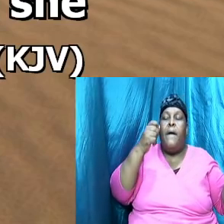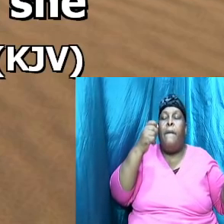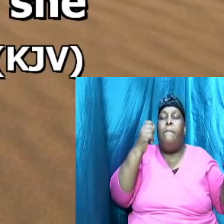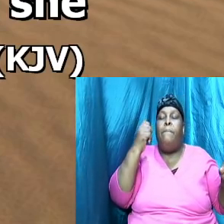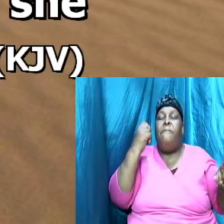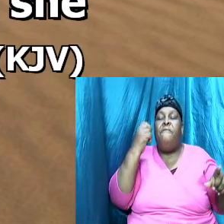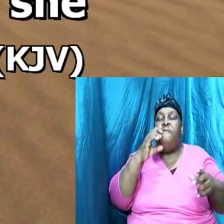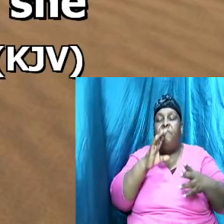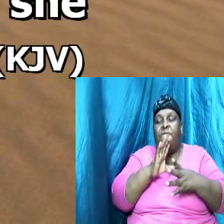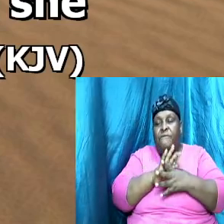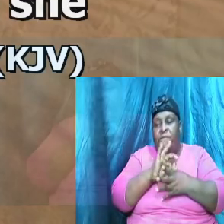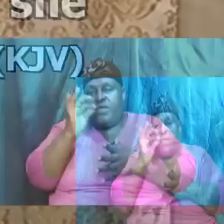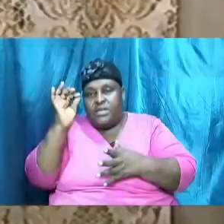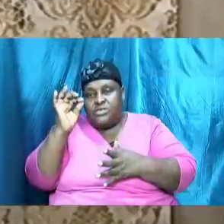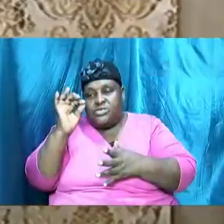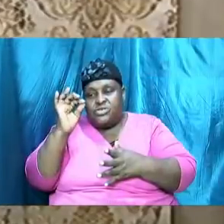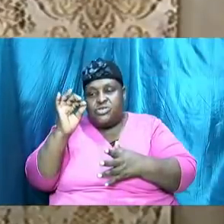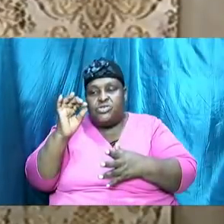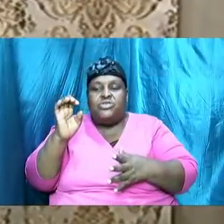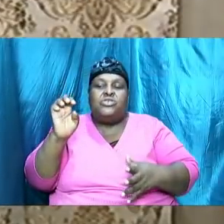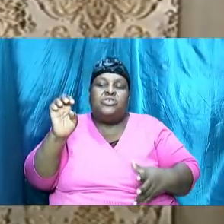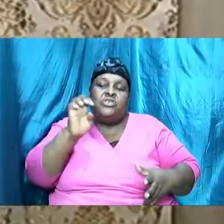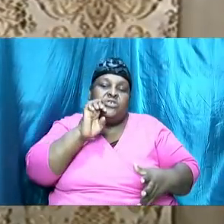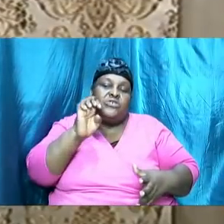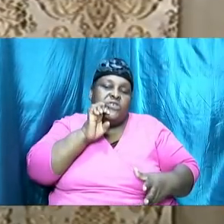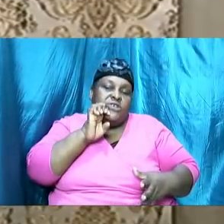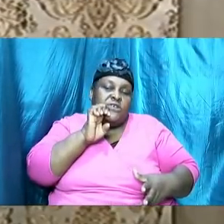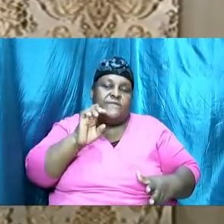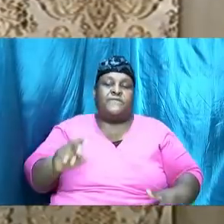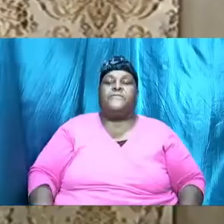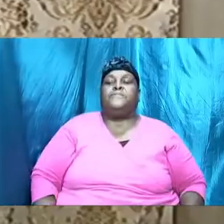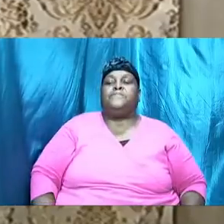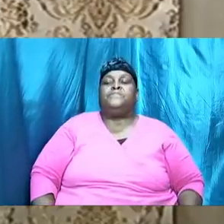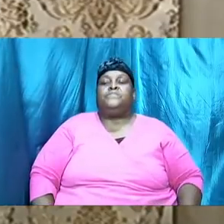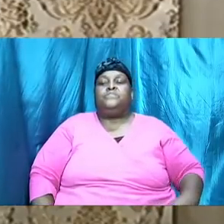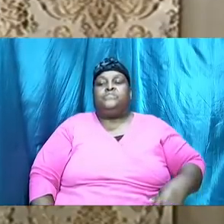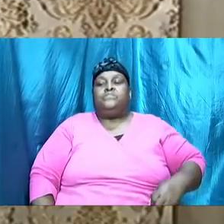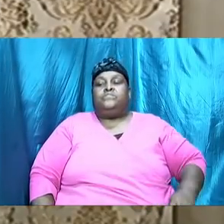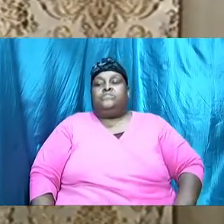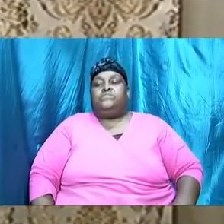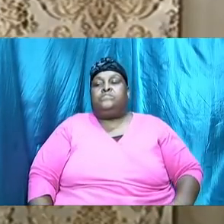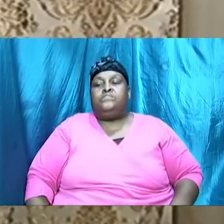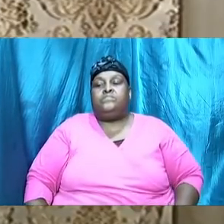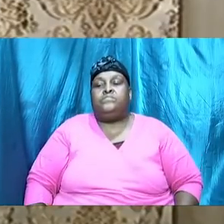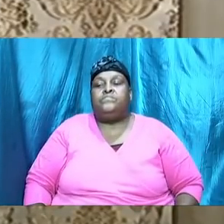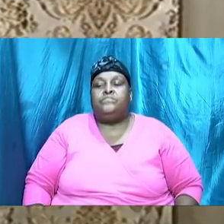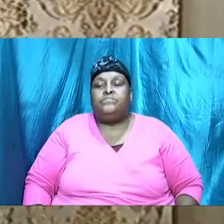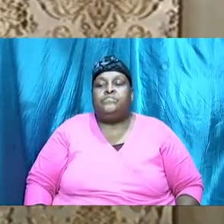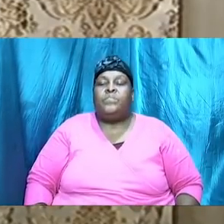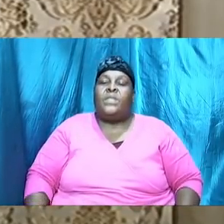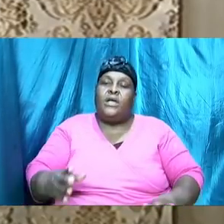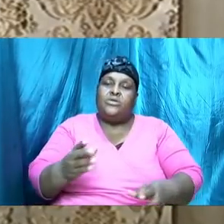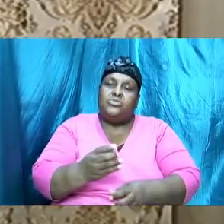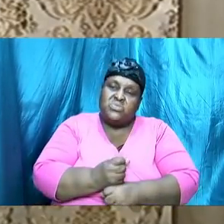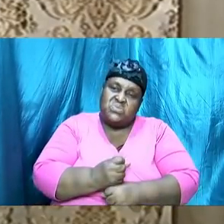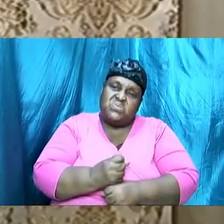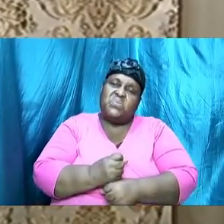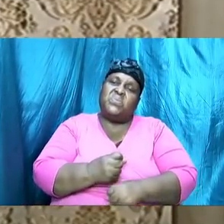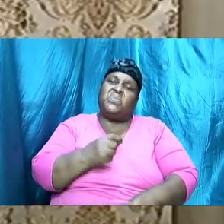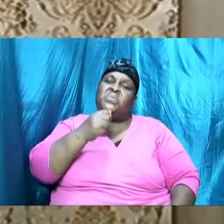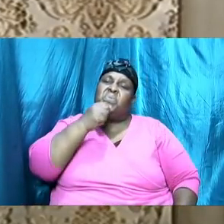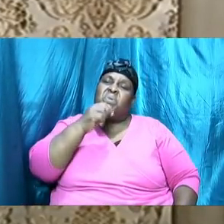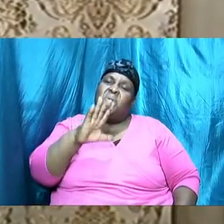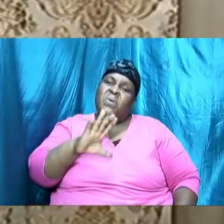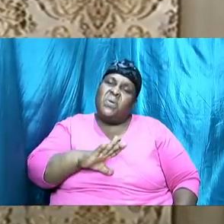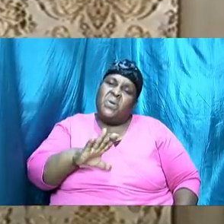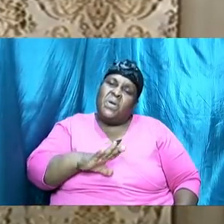and flesh of my flesh and then he took her and she